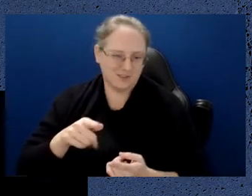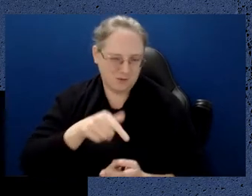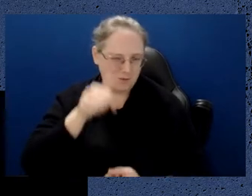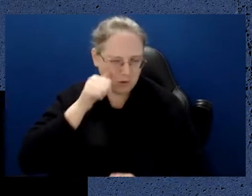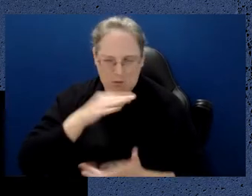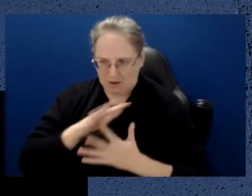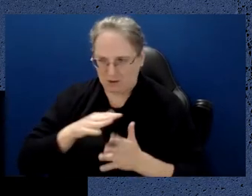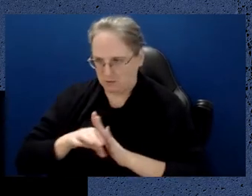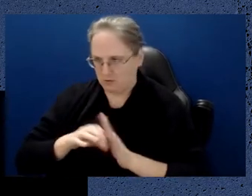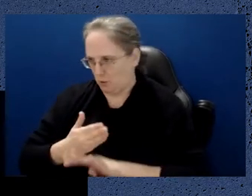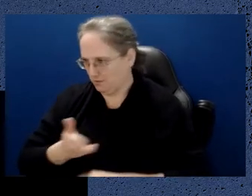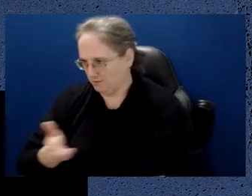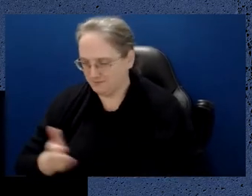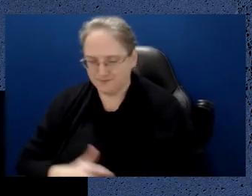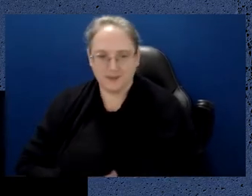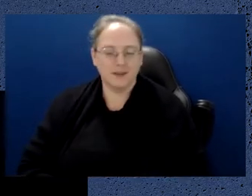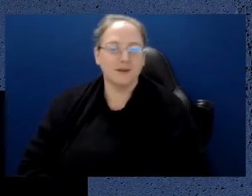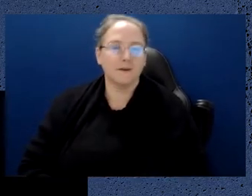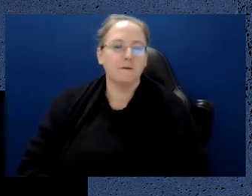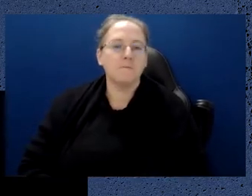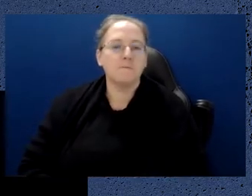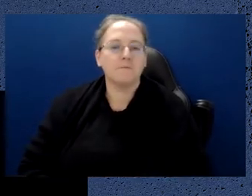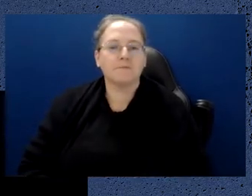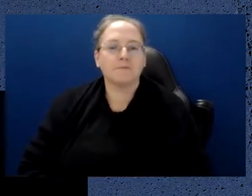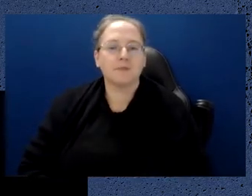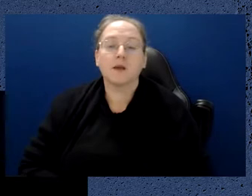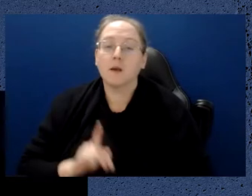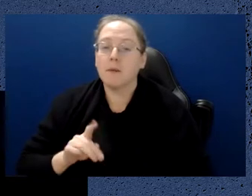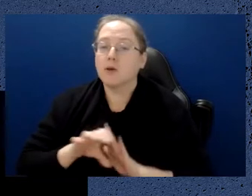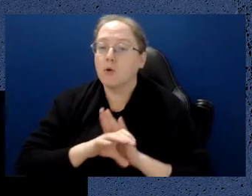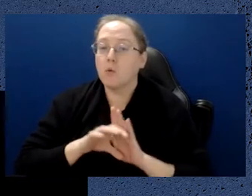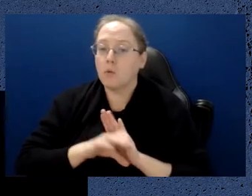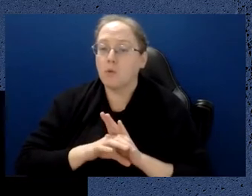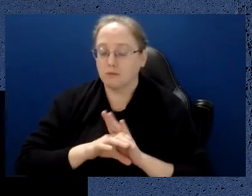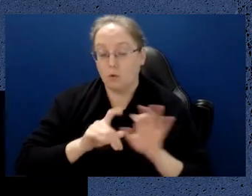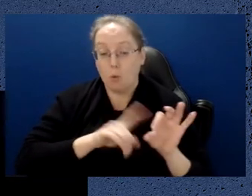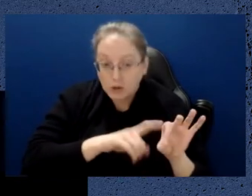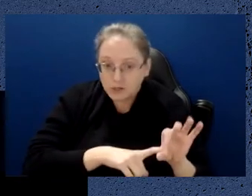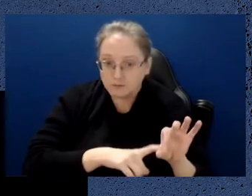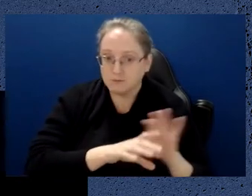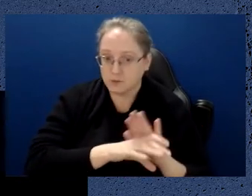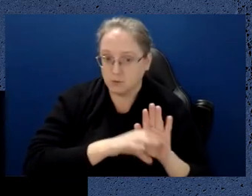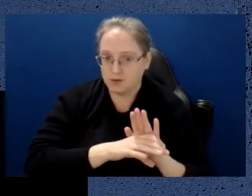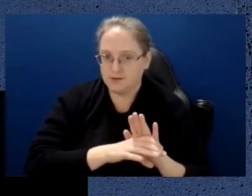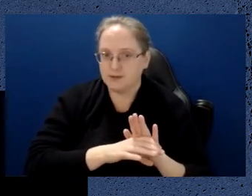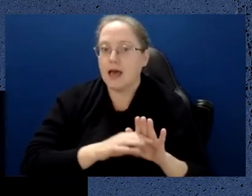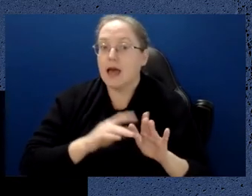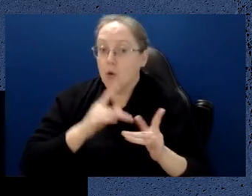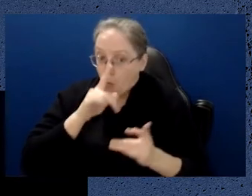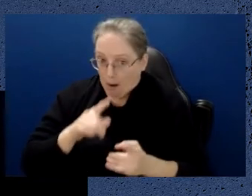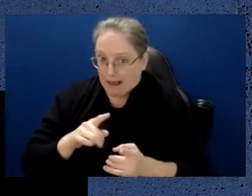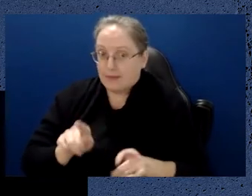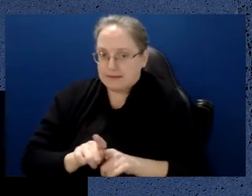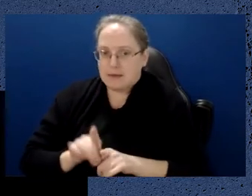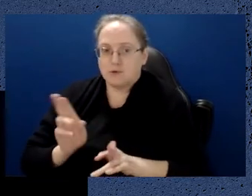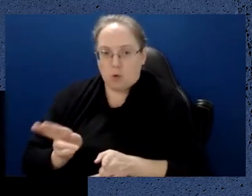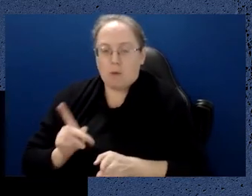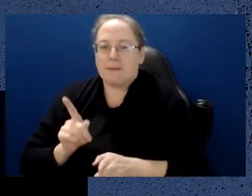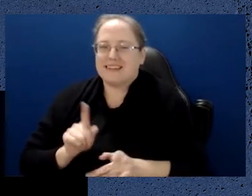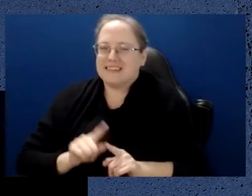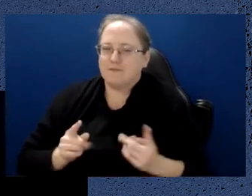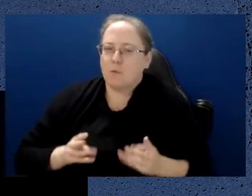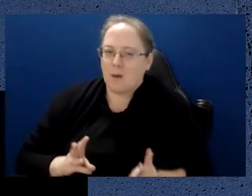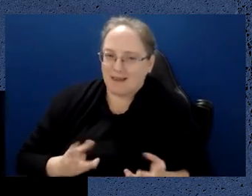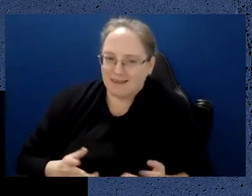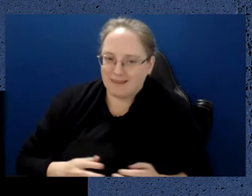computers do that. Quantum computers just do it in a very different way. And people who code quantum computers